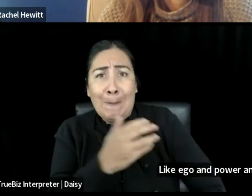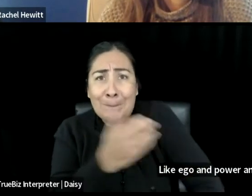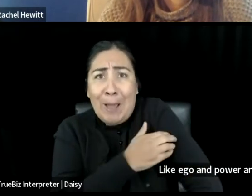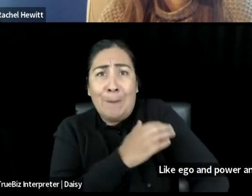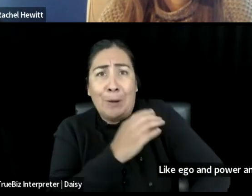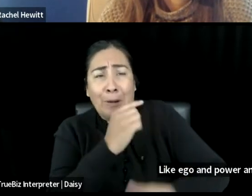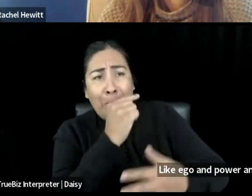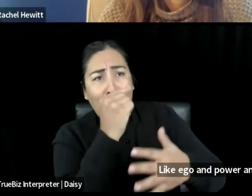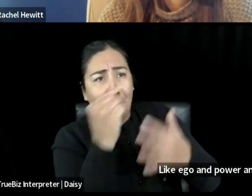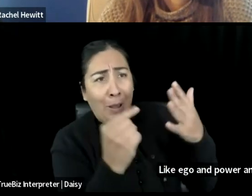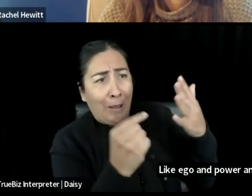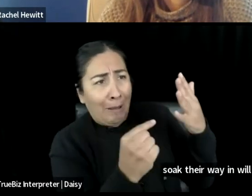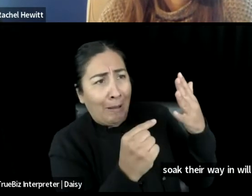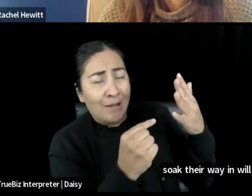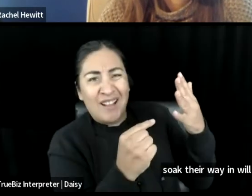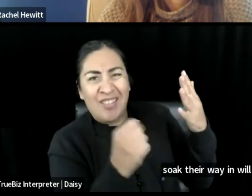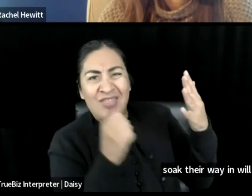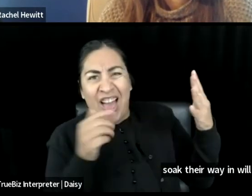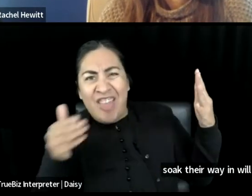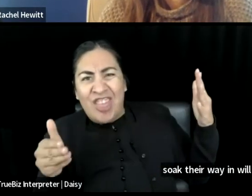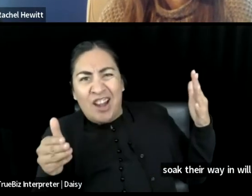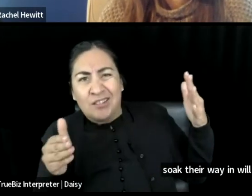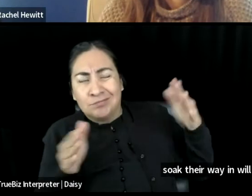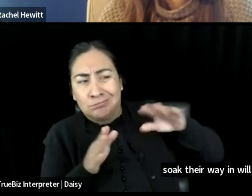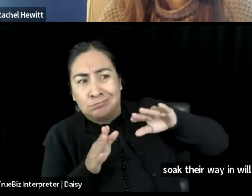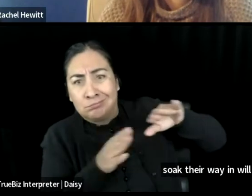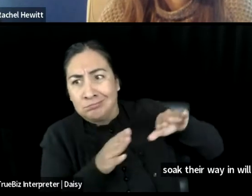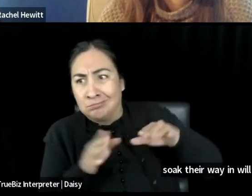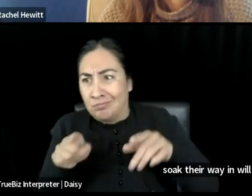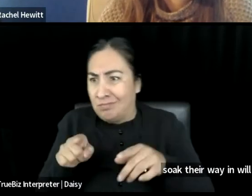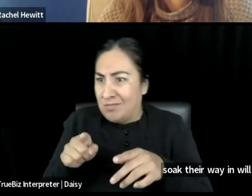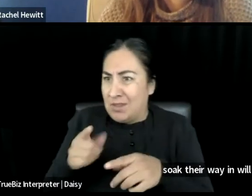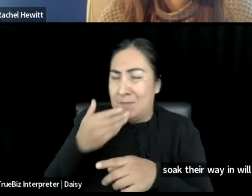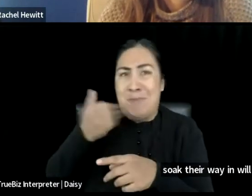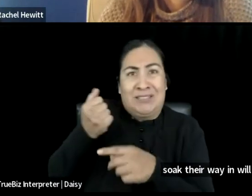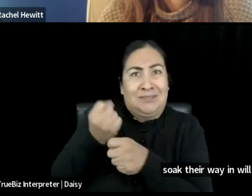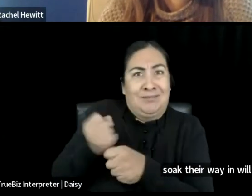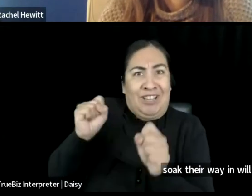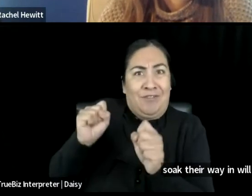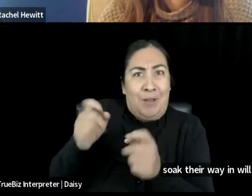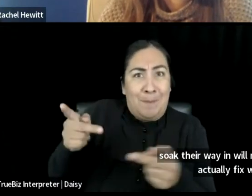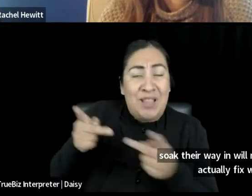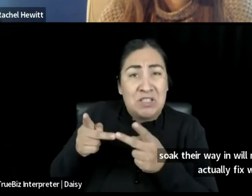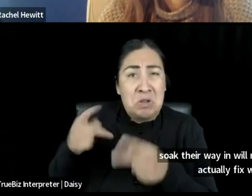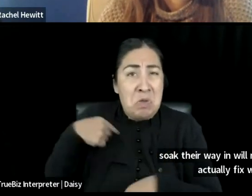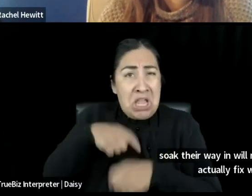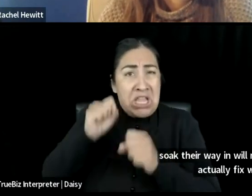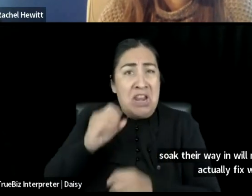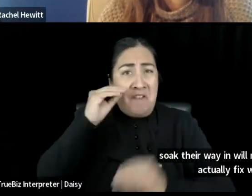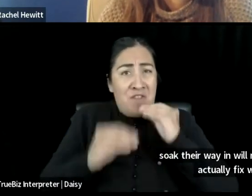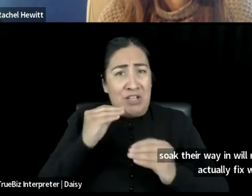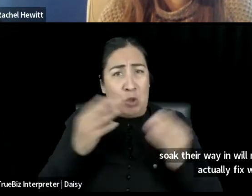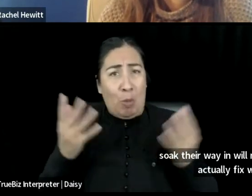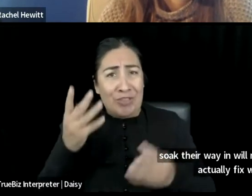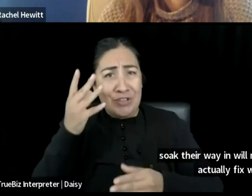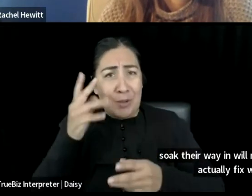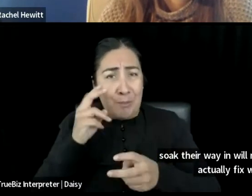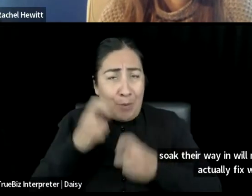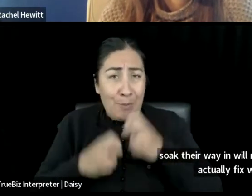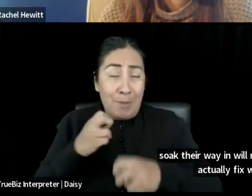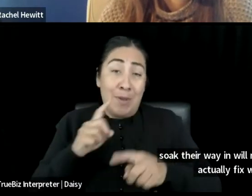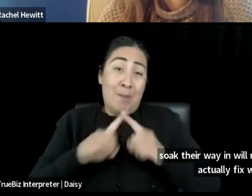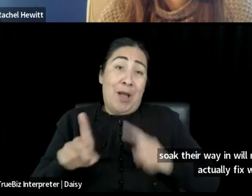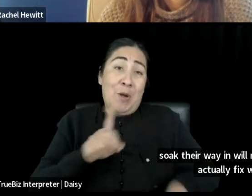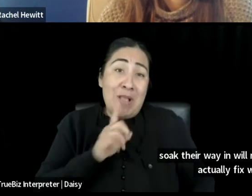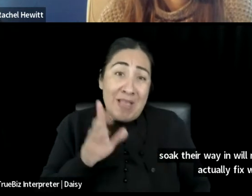not be there. So therefore we could actually fix whatever was the problem. Um, but I mean, I, I am, it's an embarrassment of